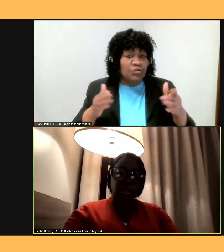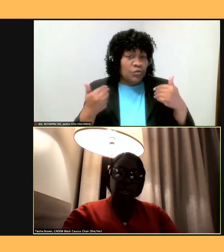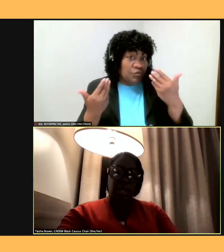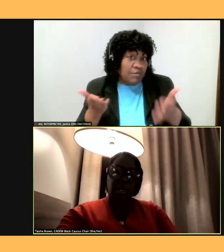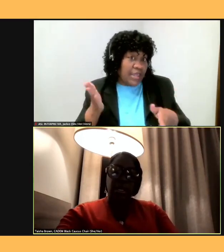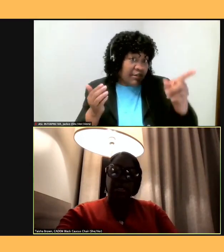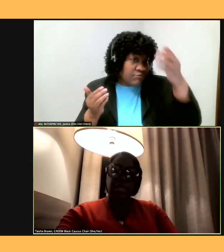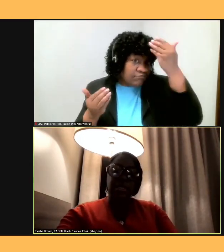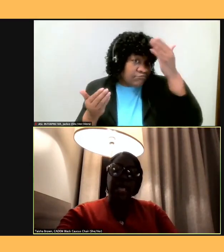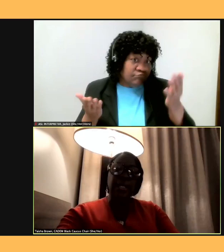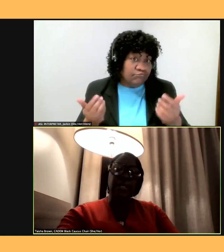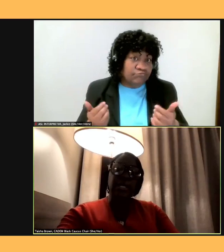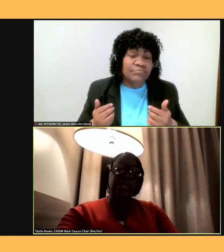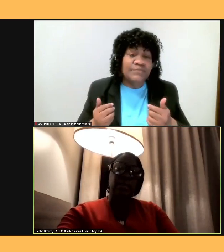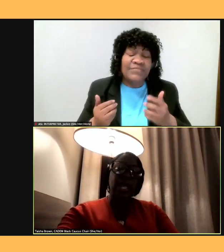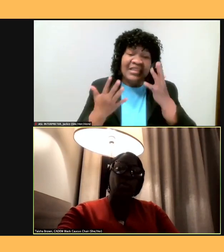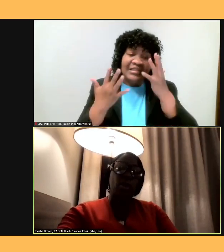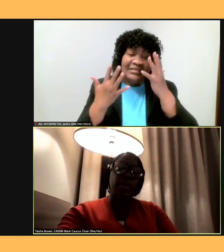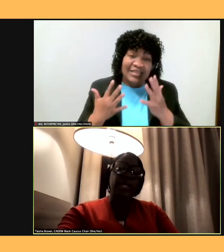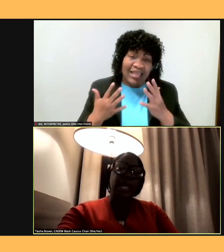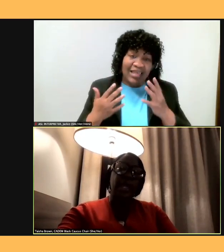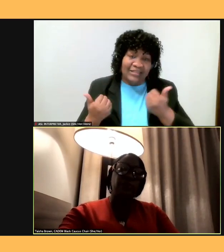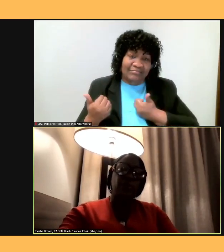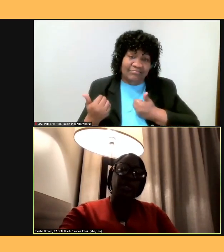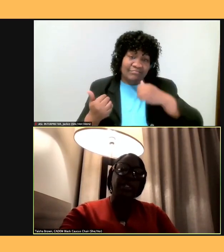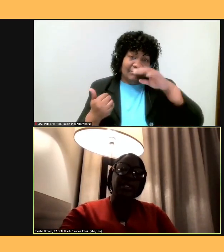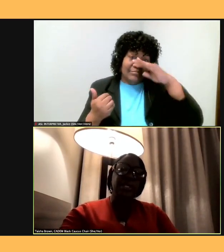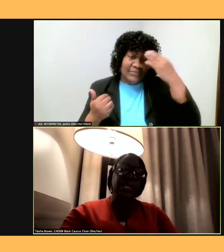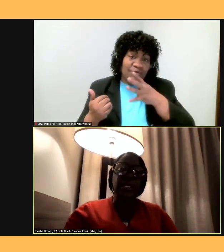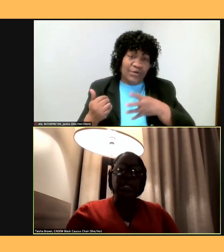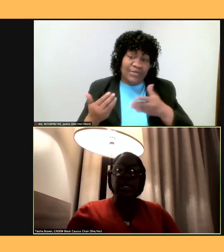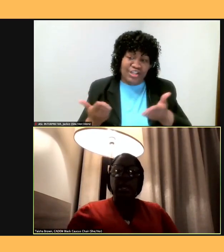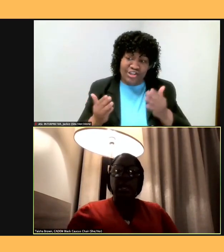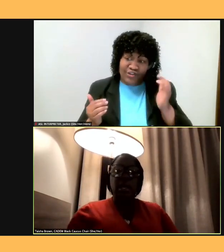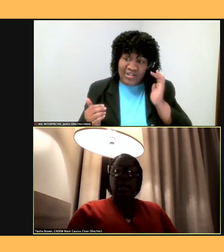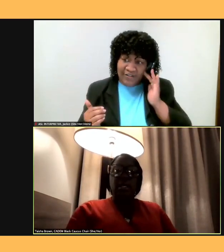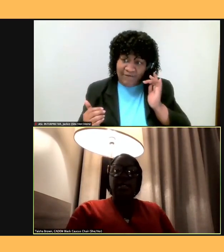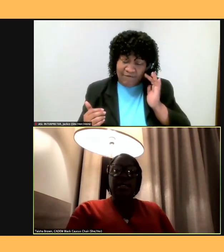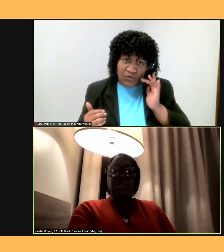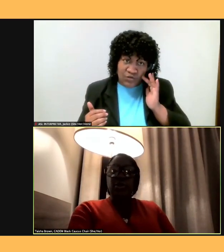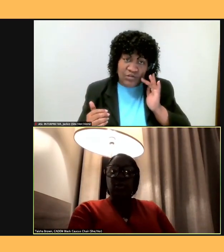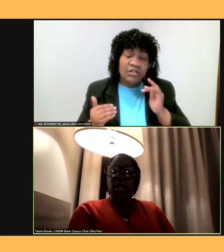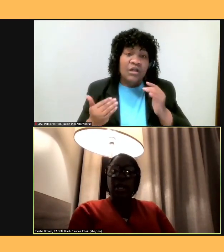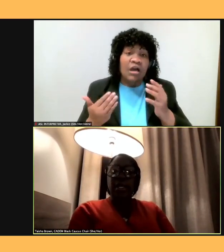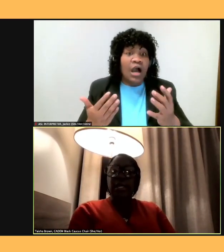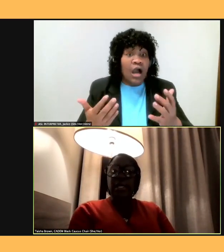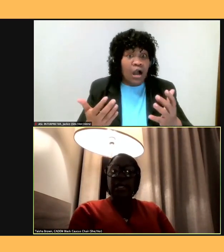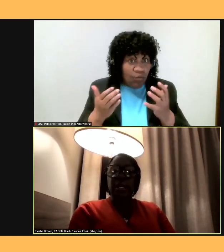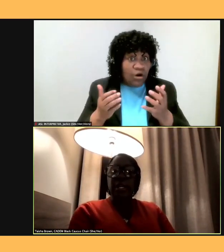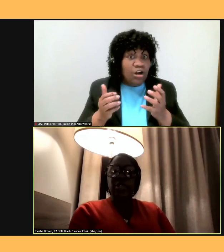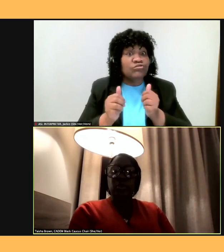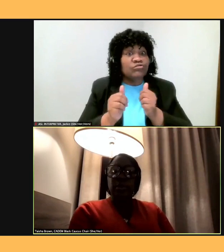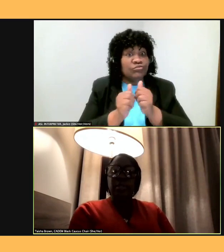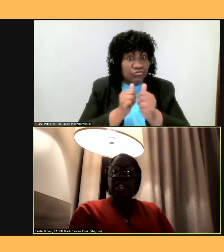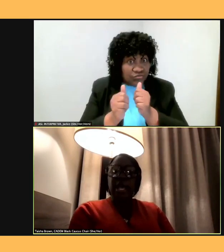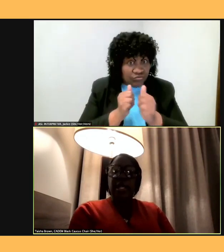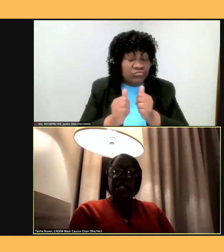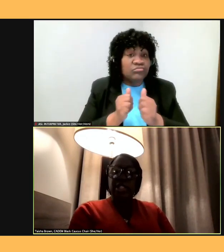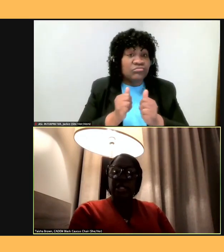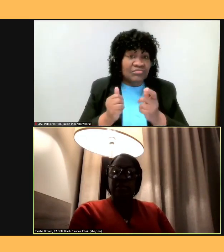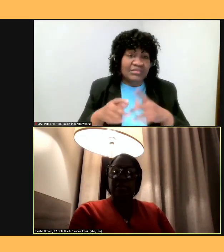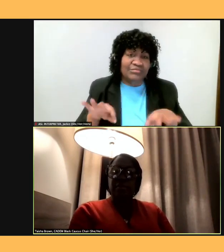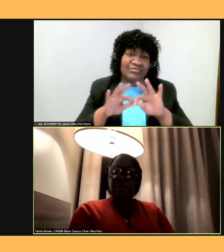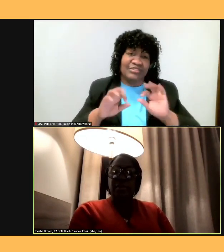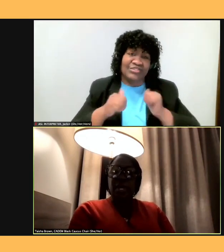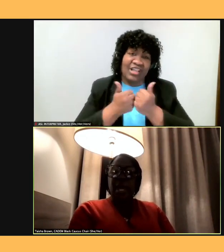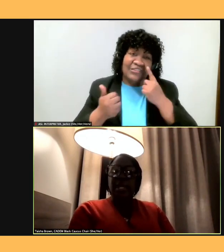Sadly, as a Black woman in California seeking a seat to run, it can be extremely challenging. I